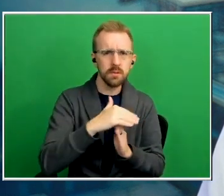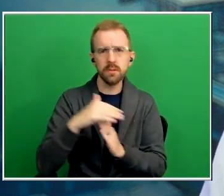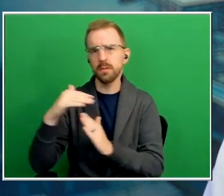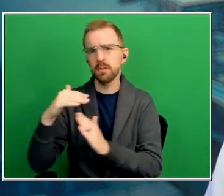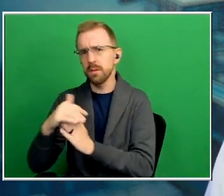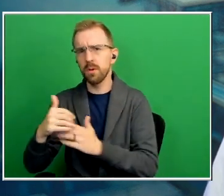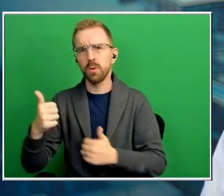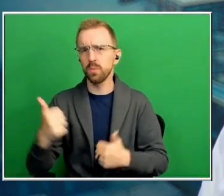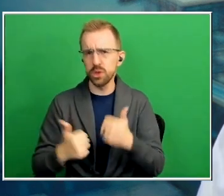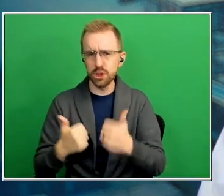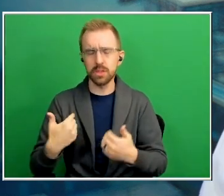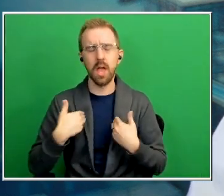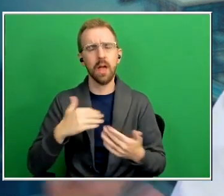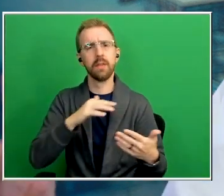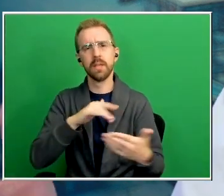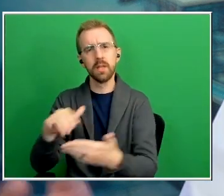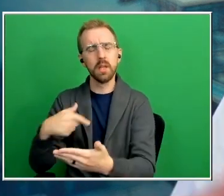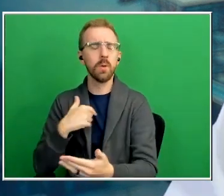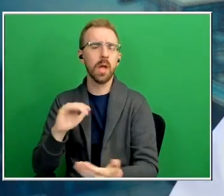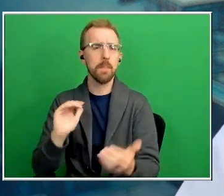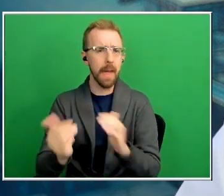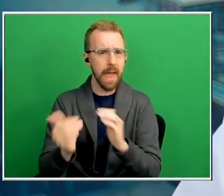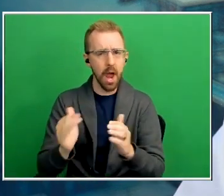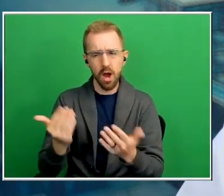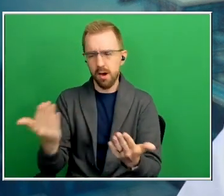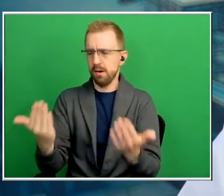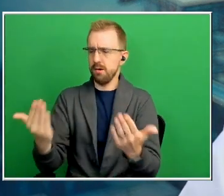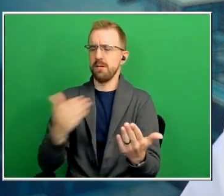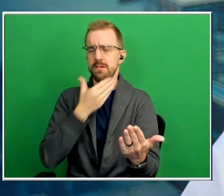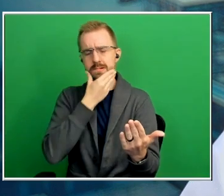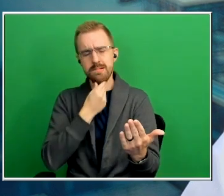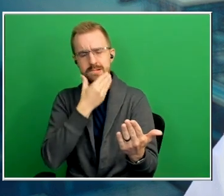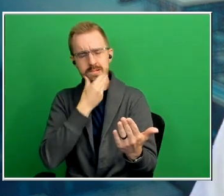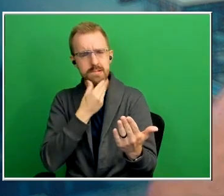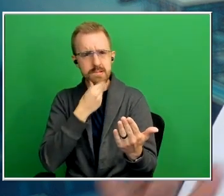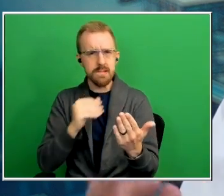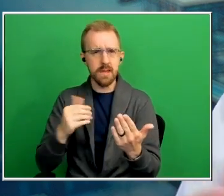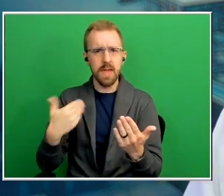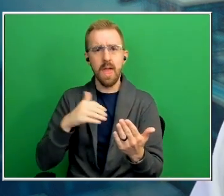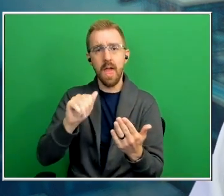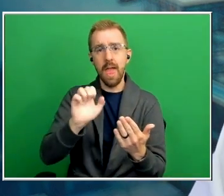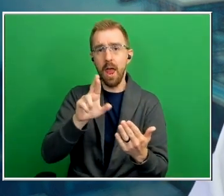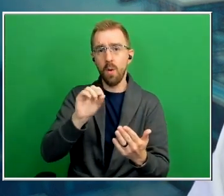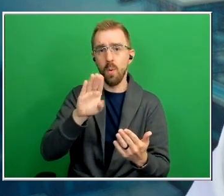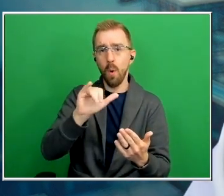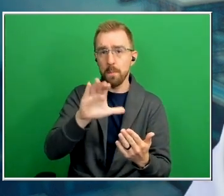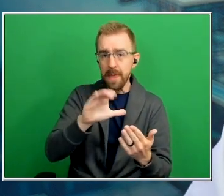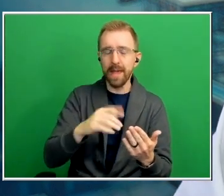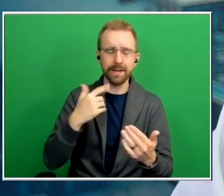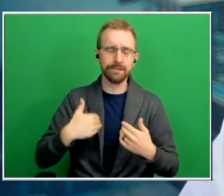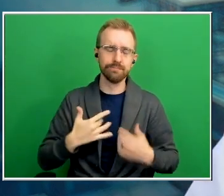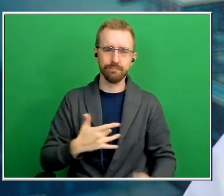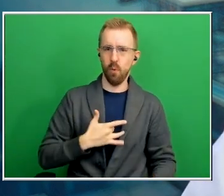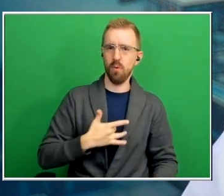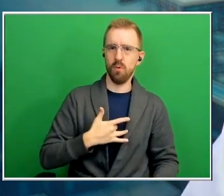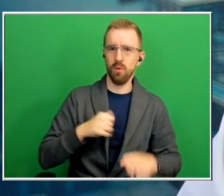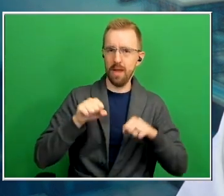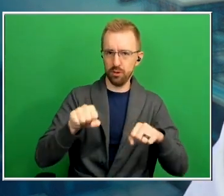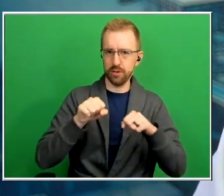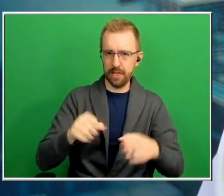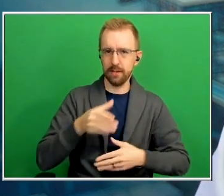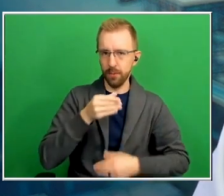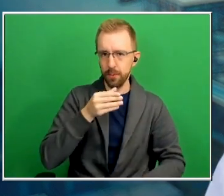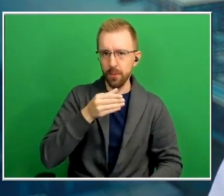comparing and contrasting and combining aerobic or you know cardio exercise with weight training exercise